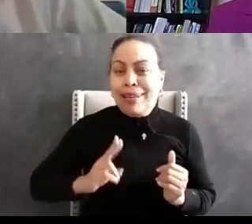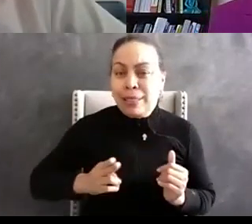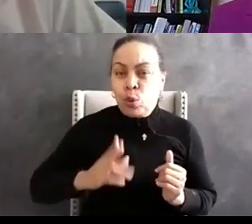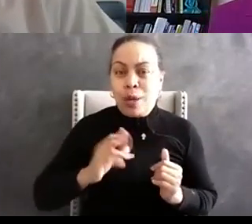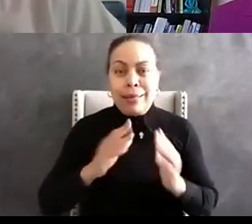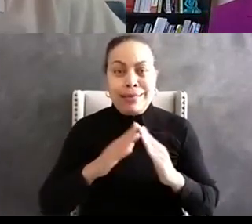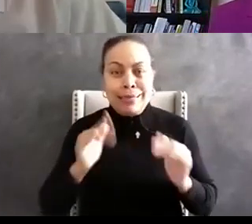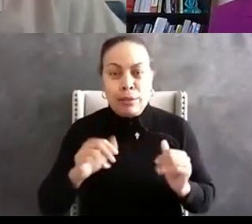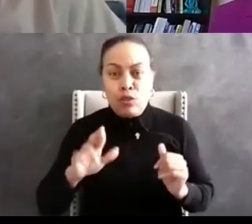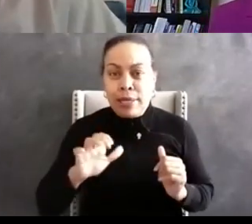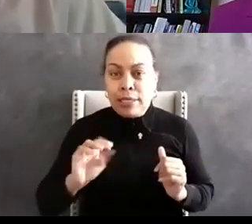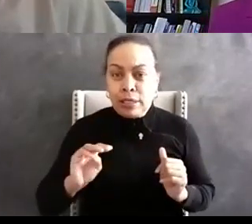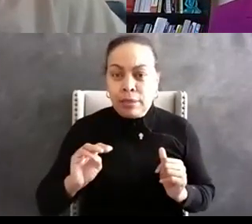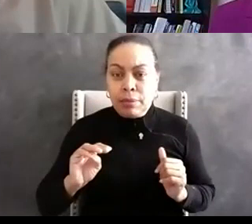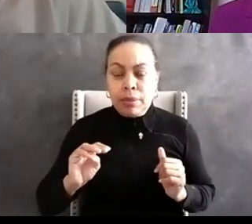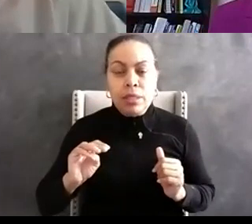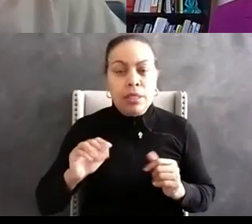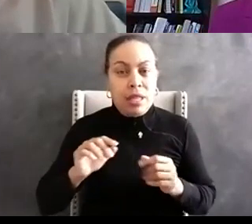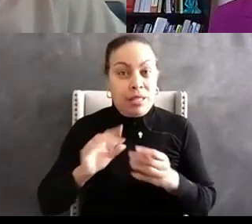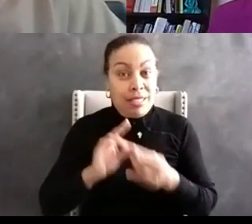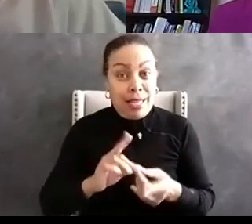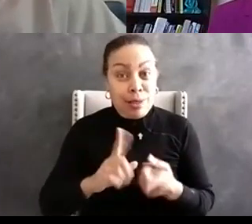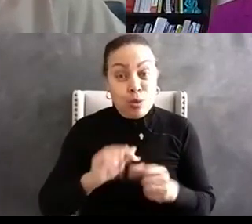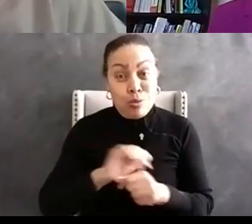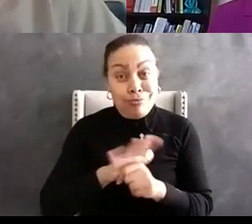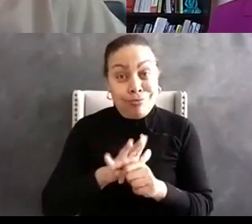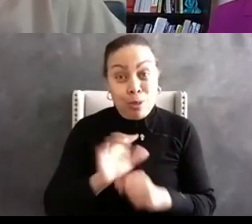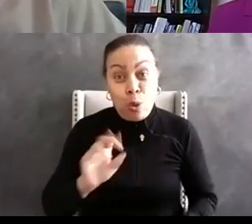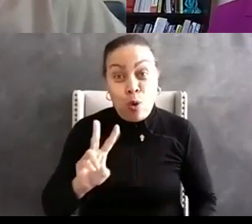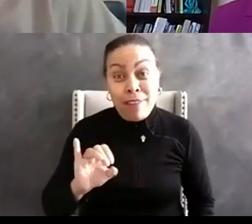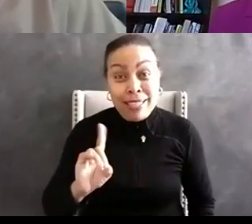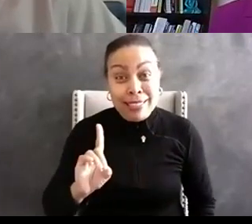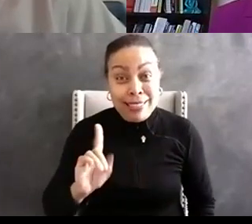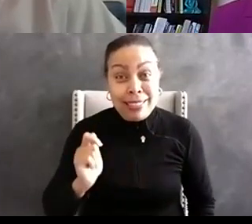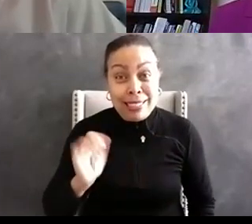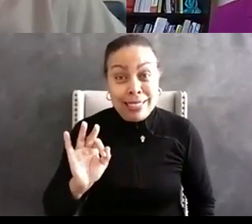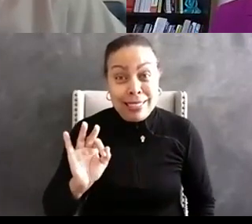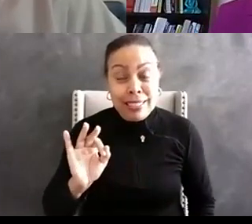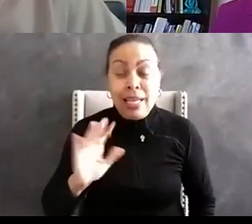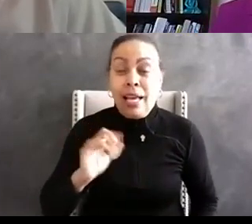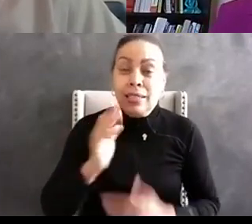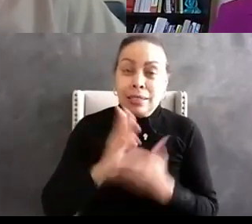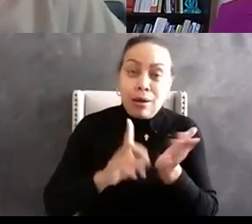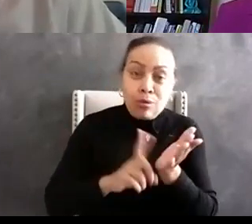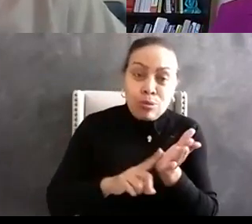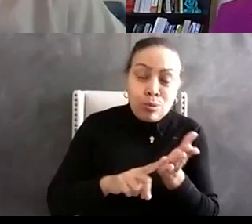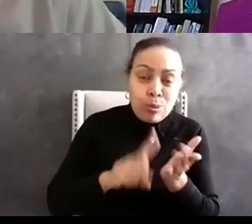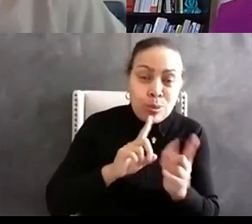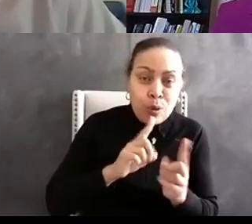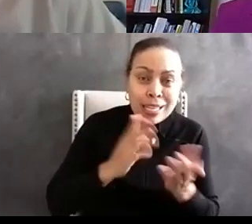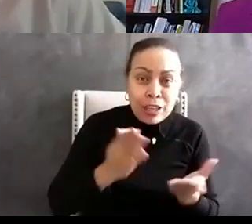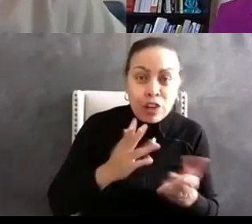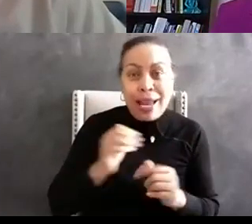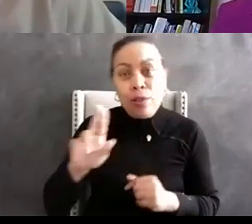in regard to covid uh and um there's reports here in the united states and similar reports in the uk